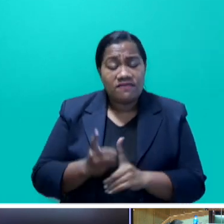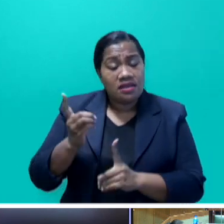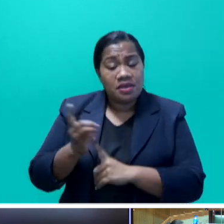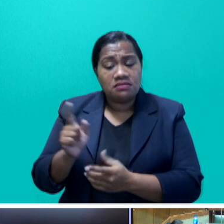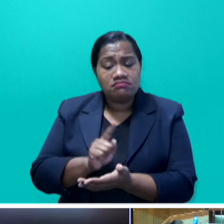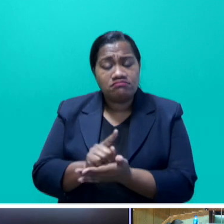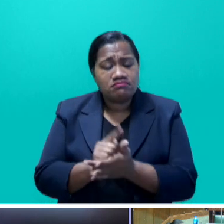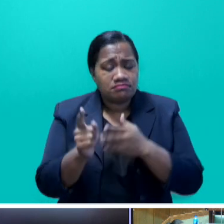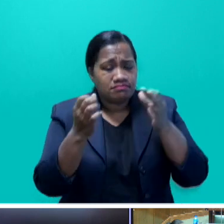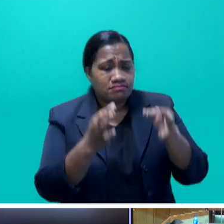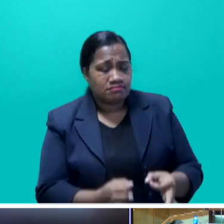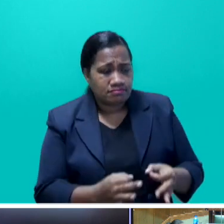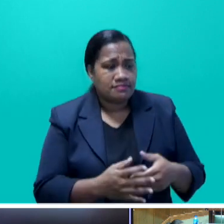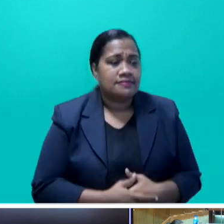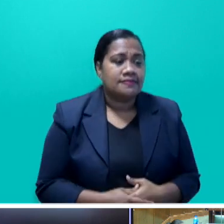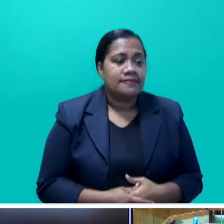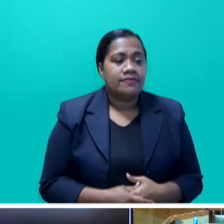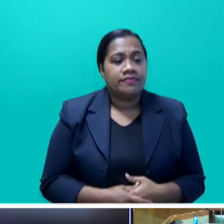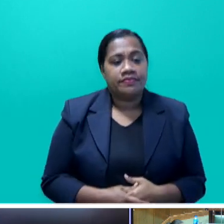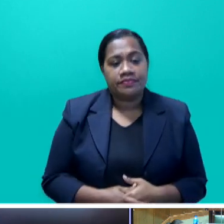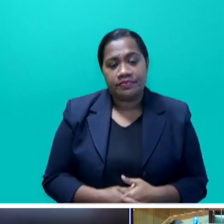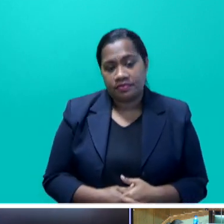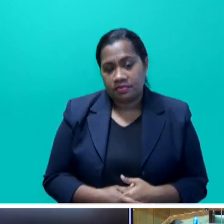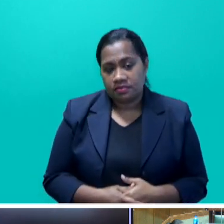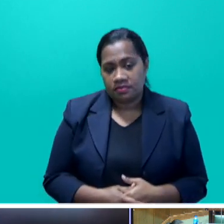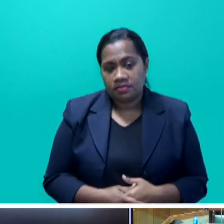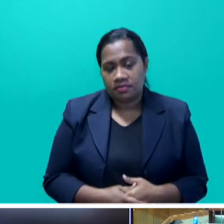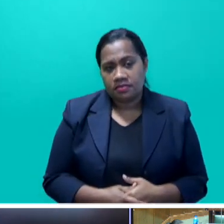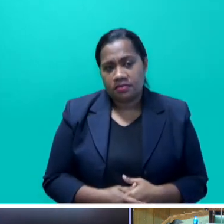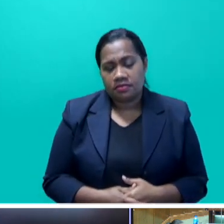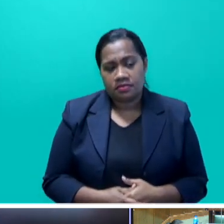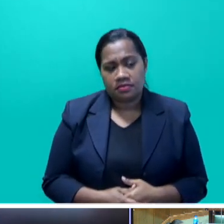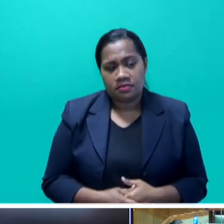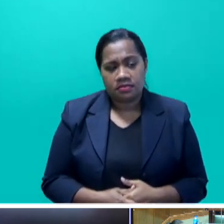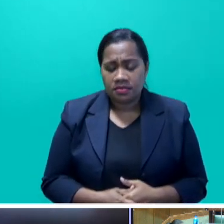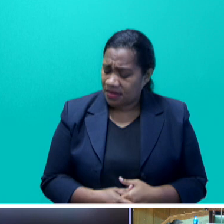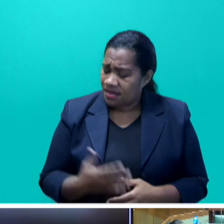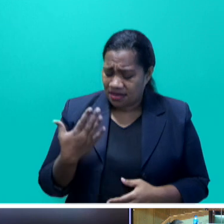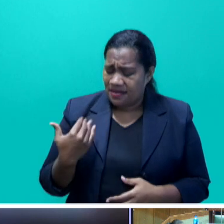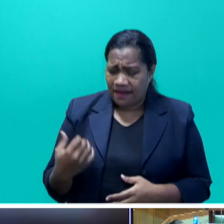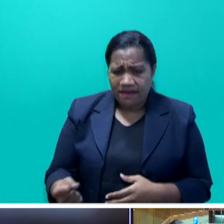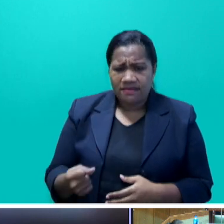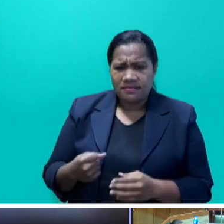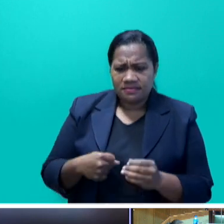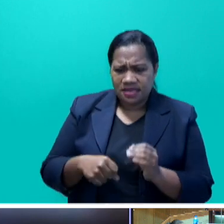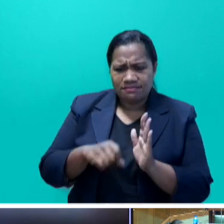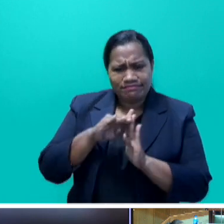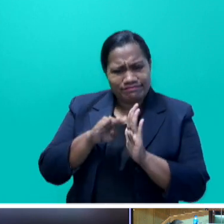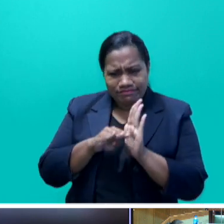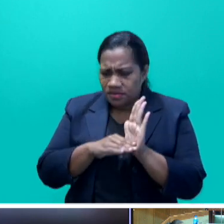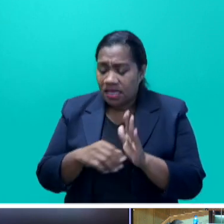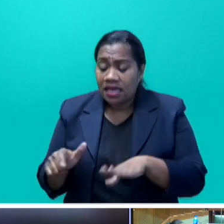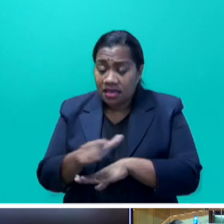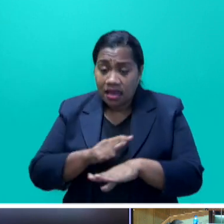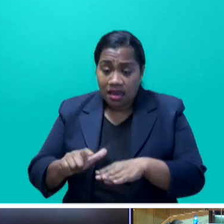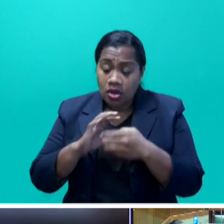which a bona fide lacey operating under a registered lease that has the terms and conditions of lease, which the land-owning unit has